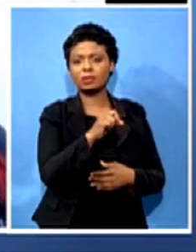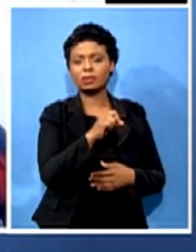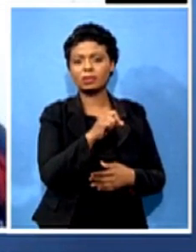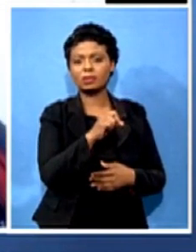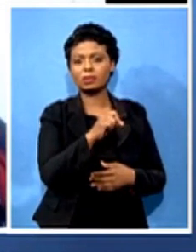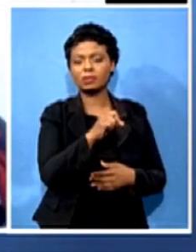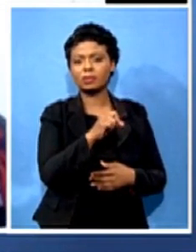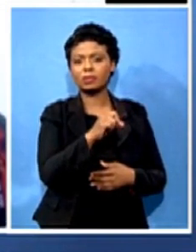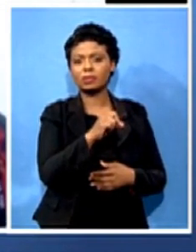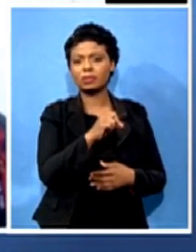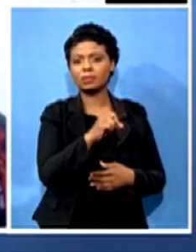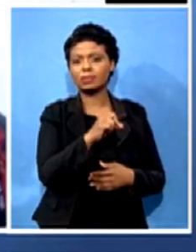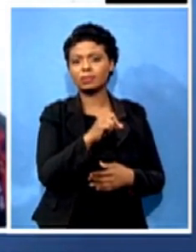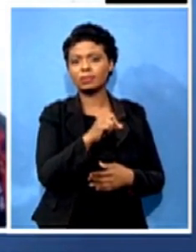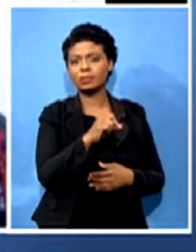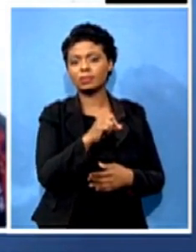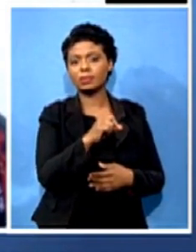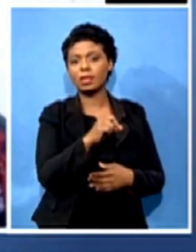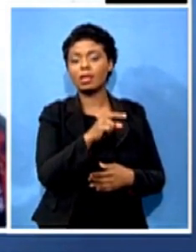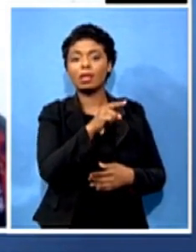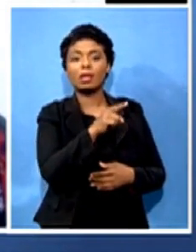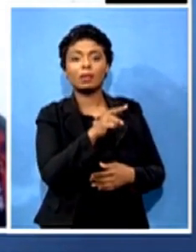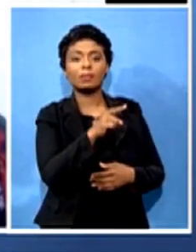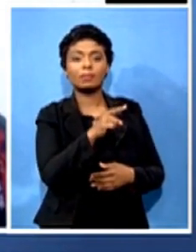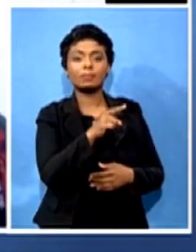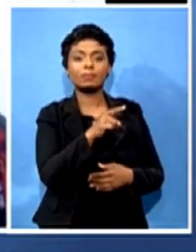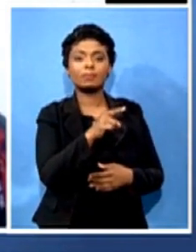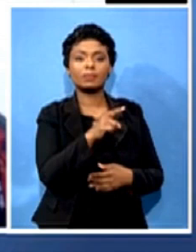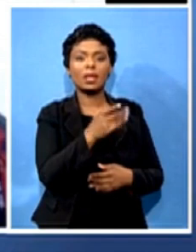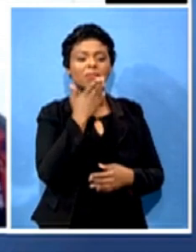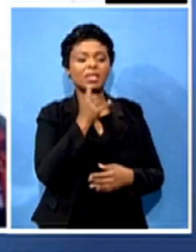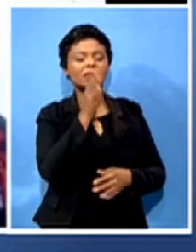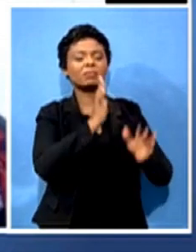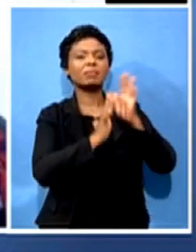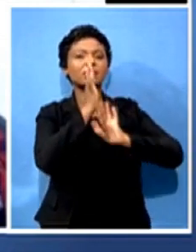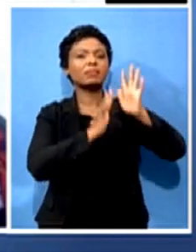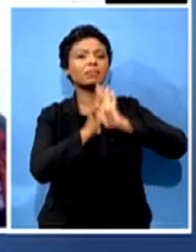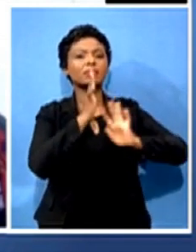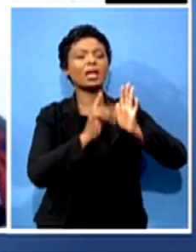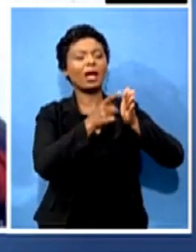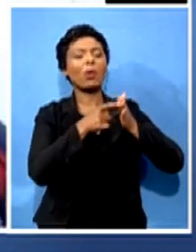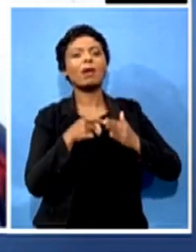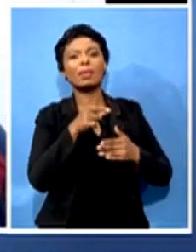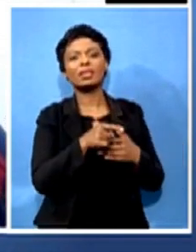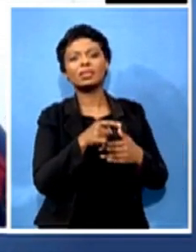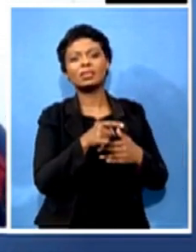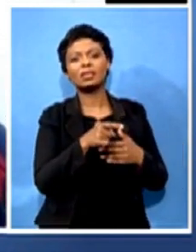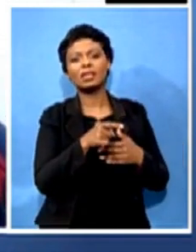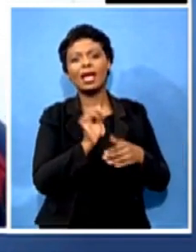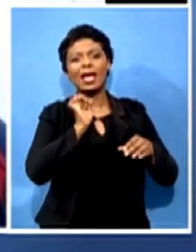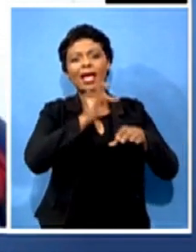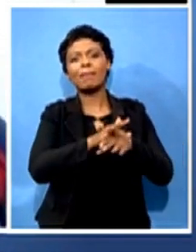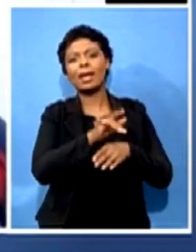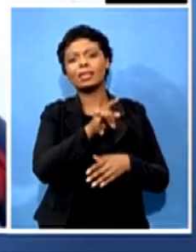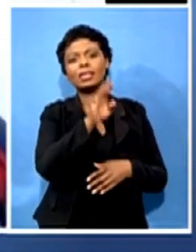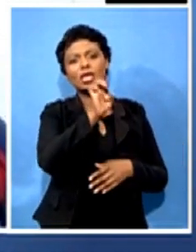us about these requirements and its impact on certain EU companies active in South Africa. What did your research